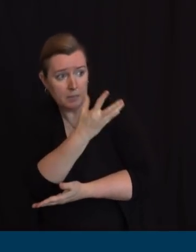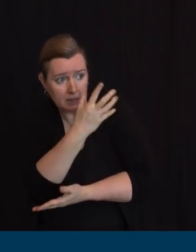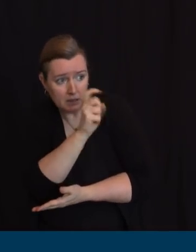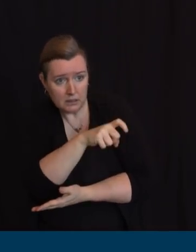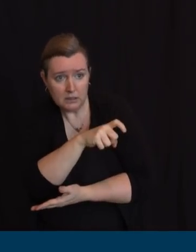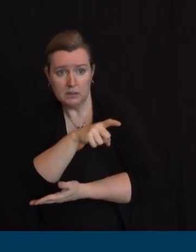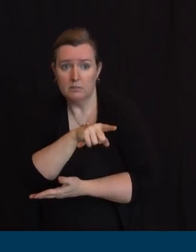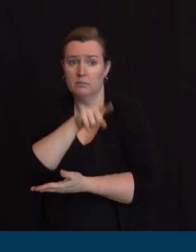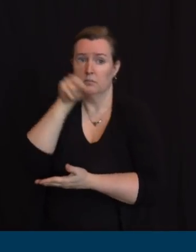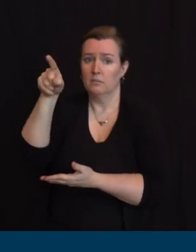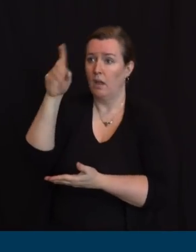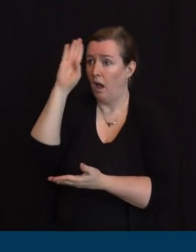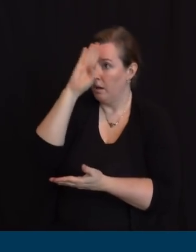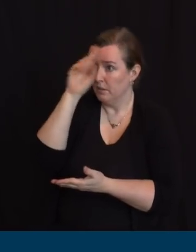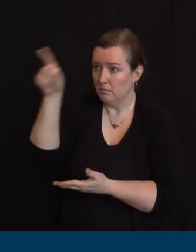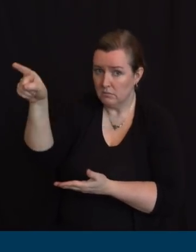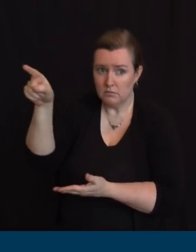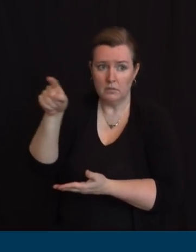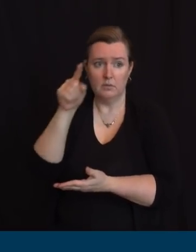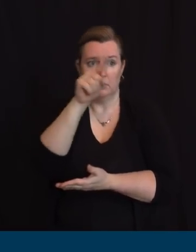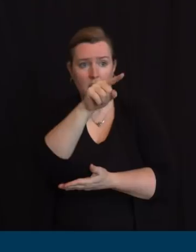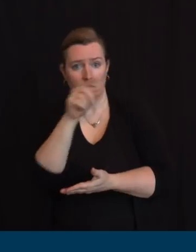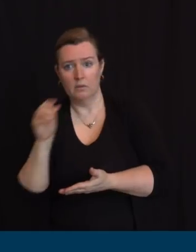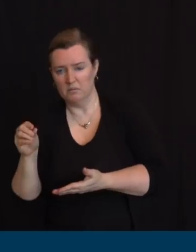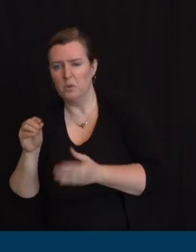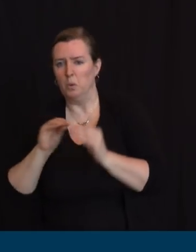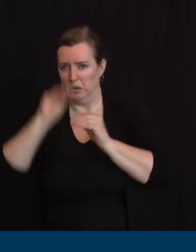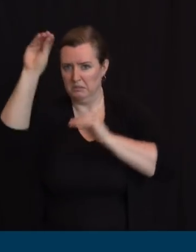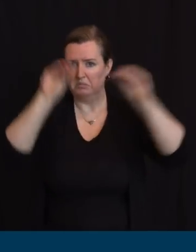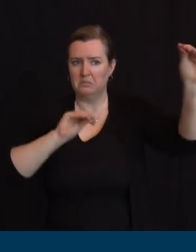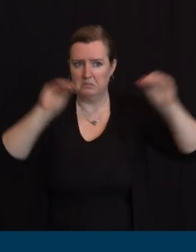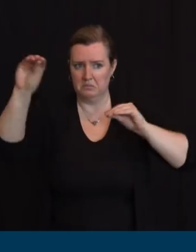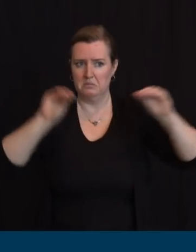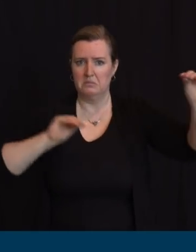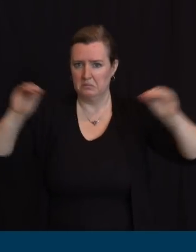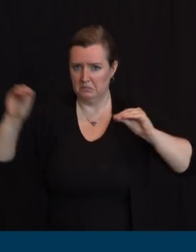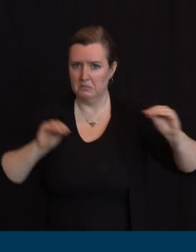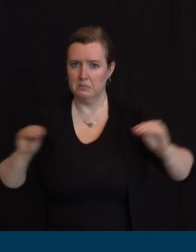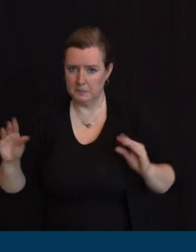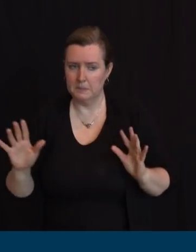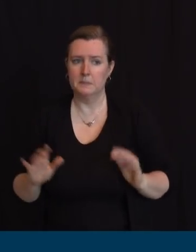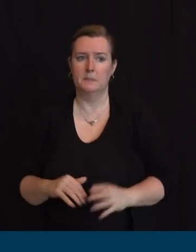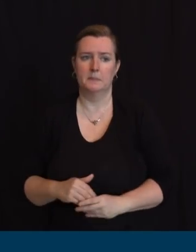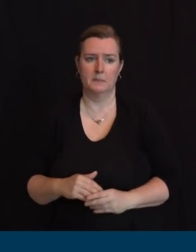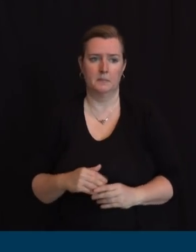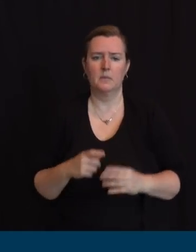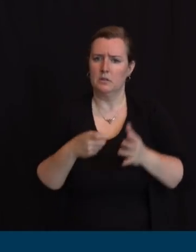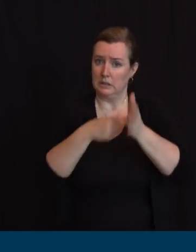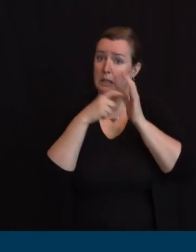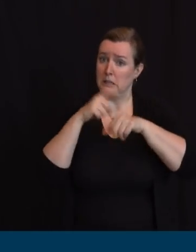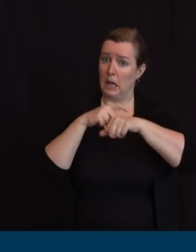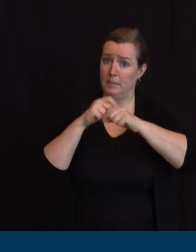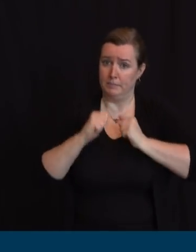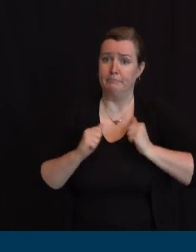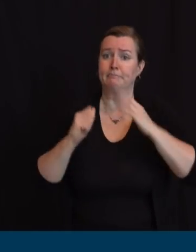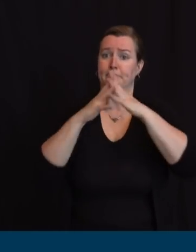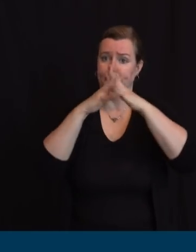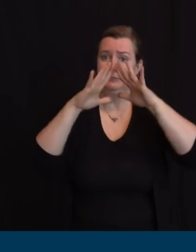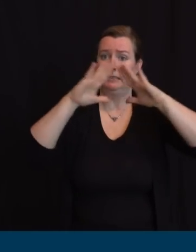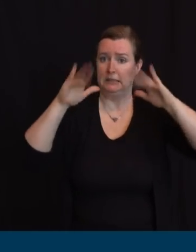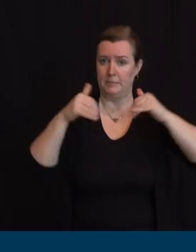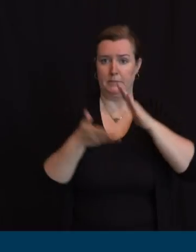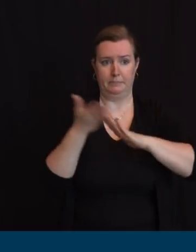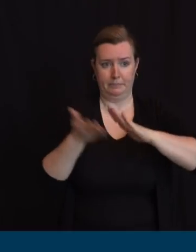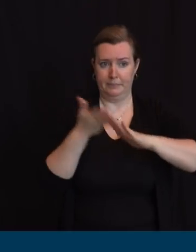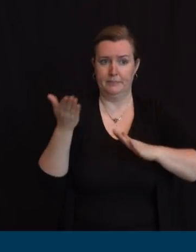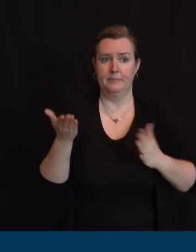um took us a while to get it up but it's very a while we had our first case march 4th it took us a short period of time i guess